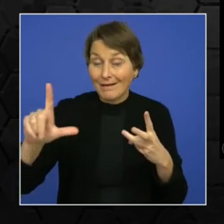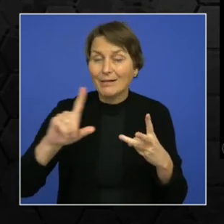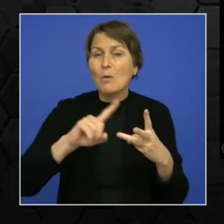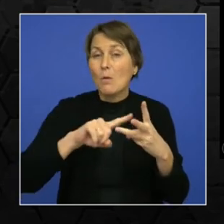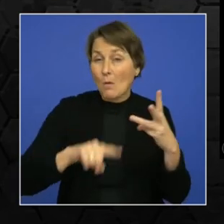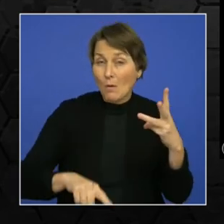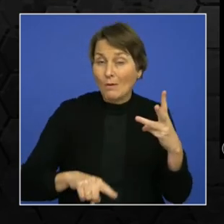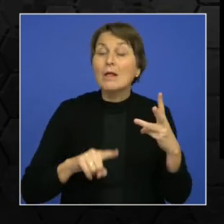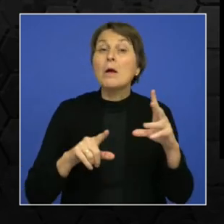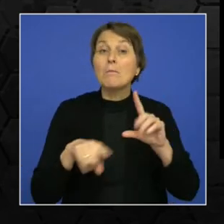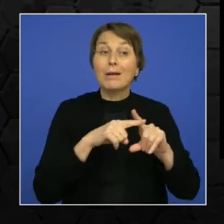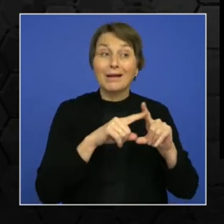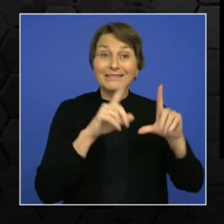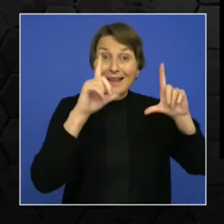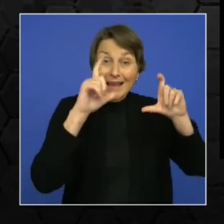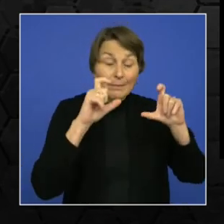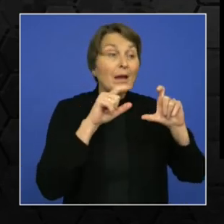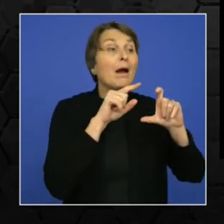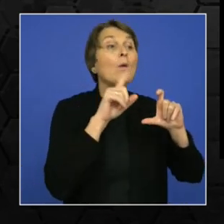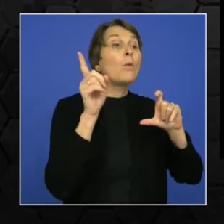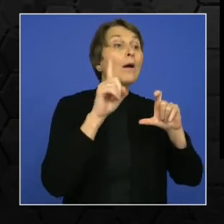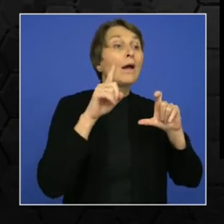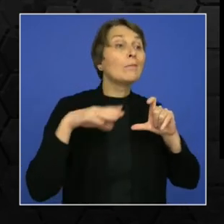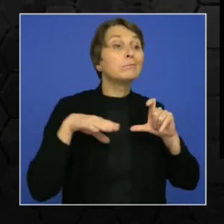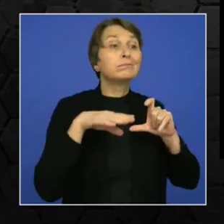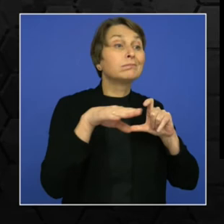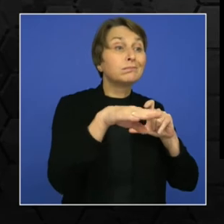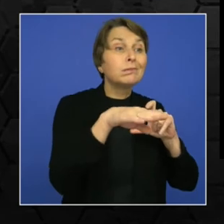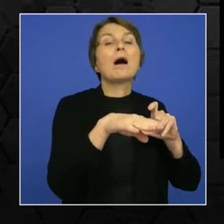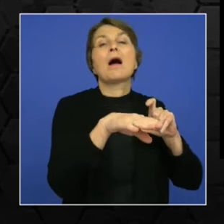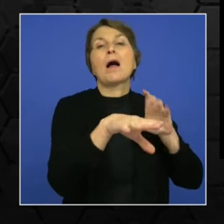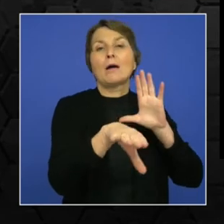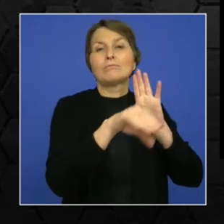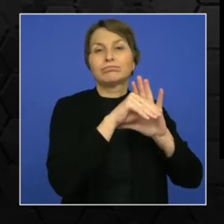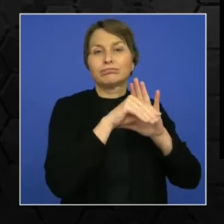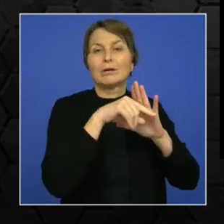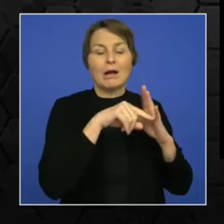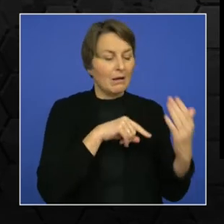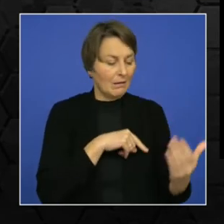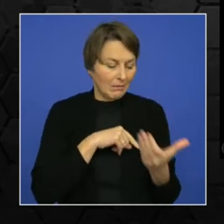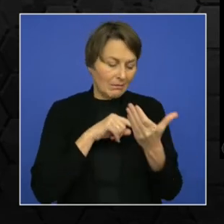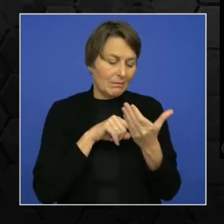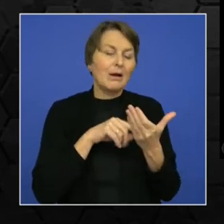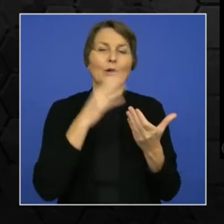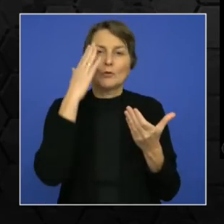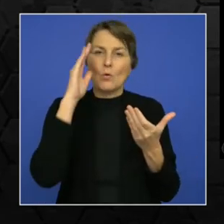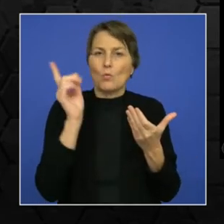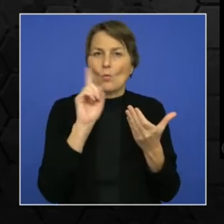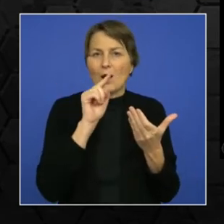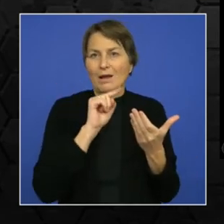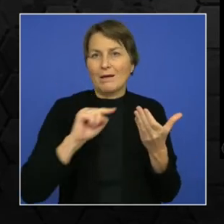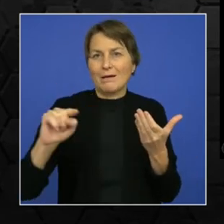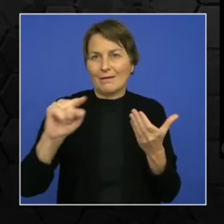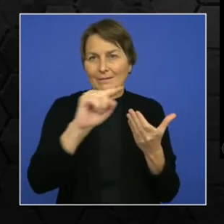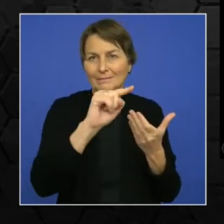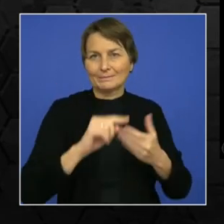the data that is displayed by the RTP as you can see in these examples. RTP also magnifies customers' experiences.